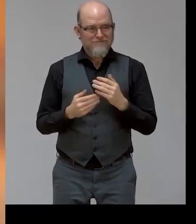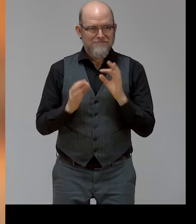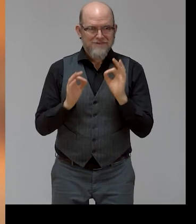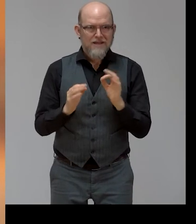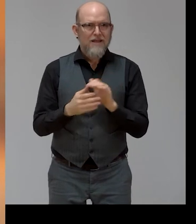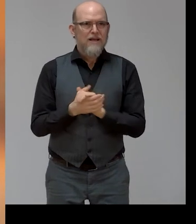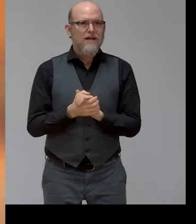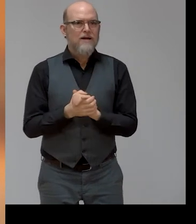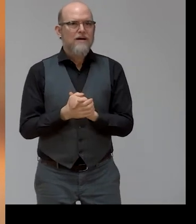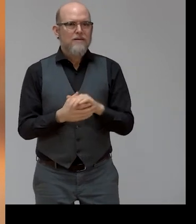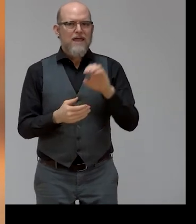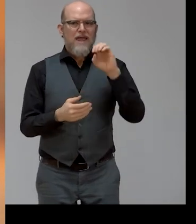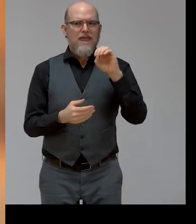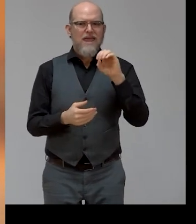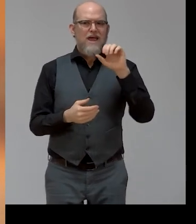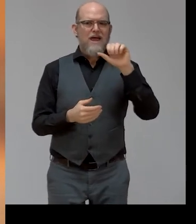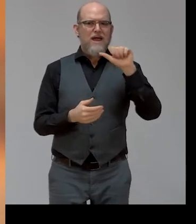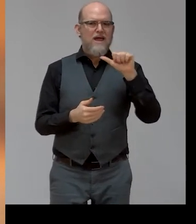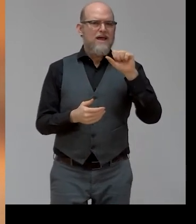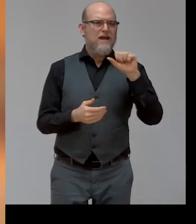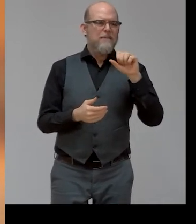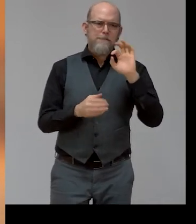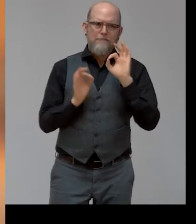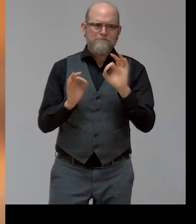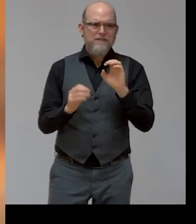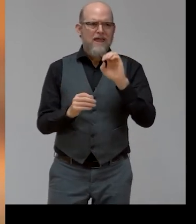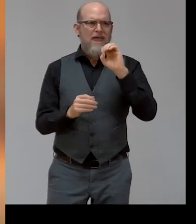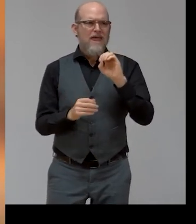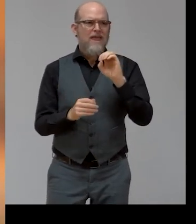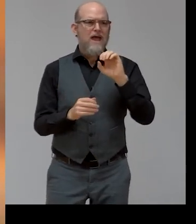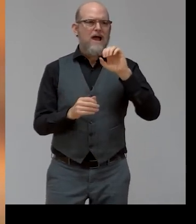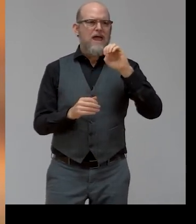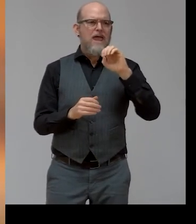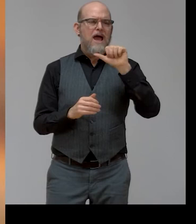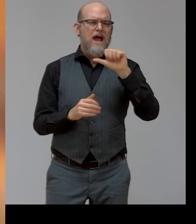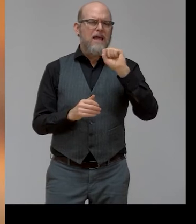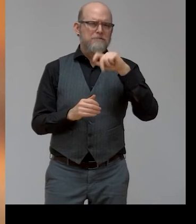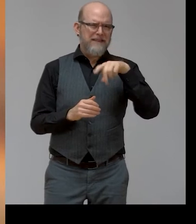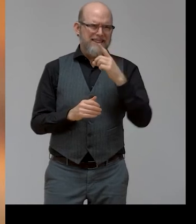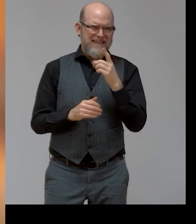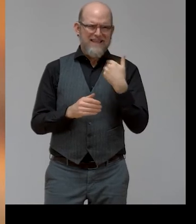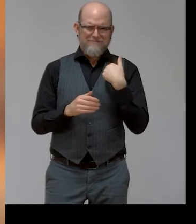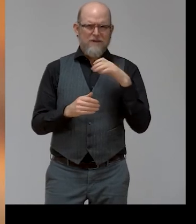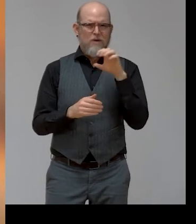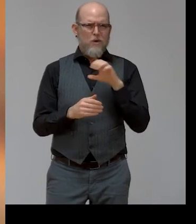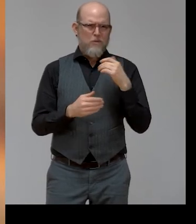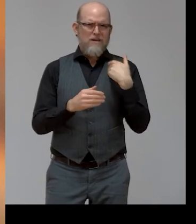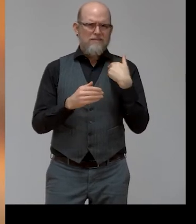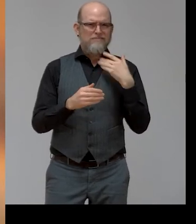support providers for persons with disabilities, and also proud ambassador of the Xero Project.